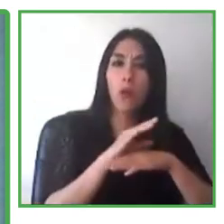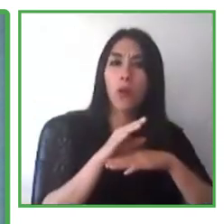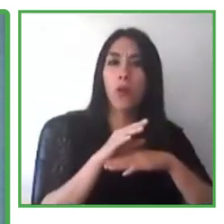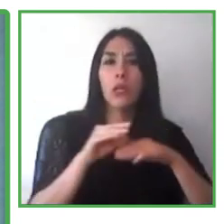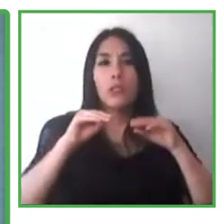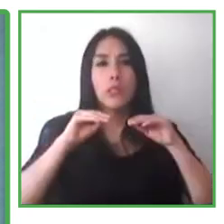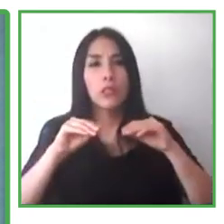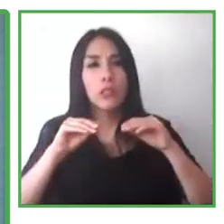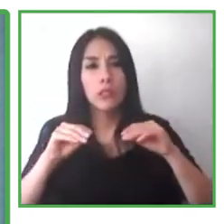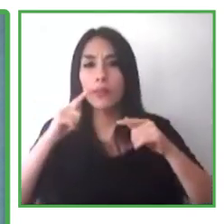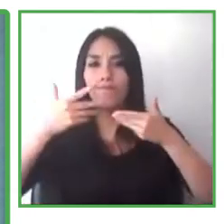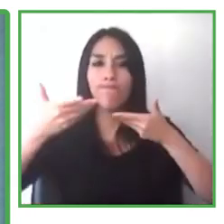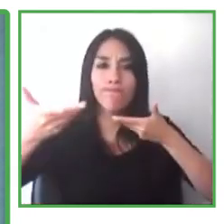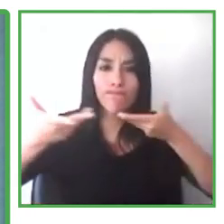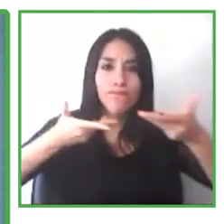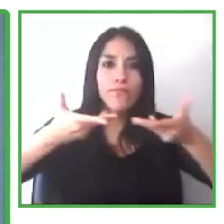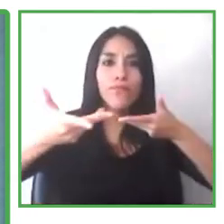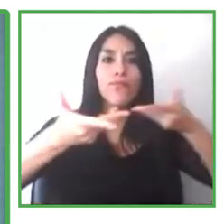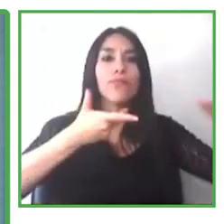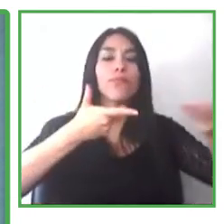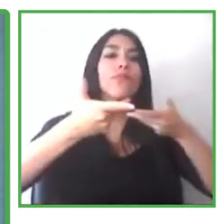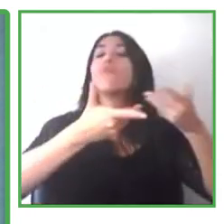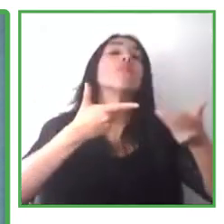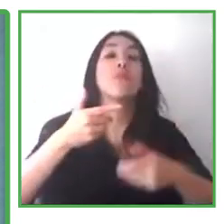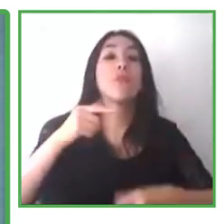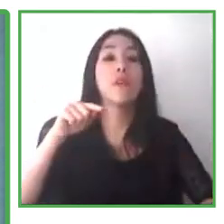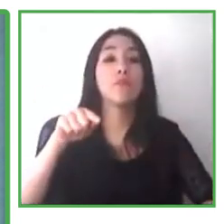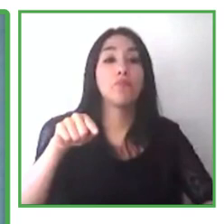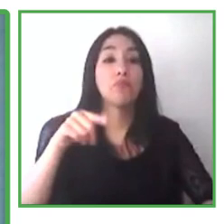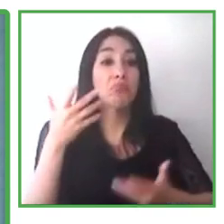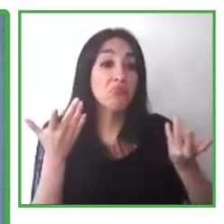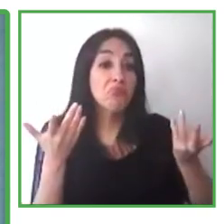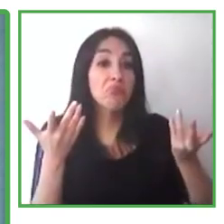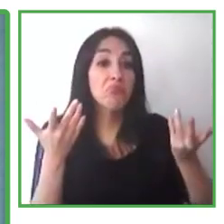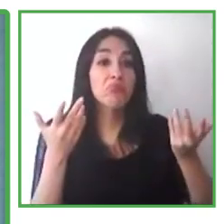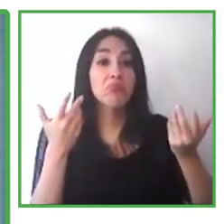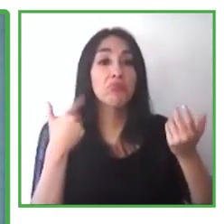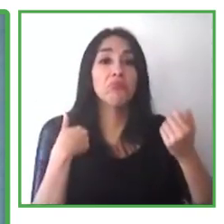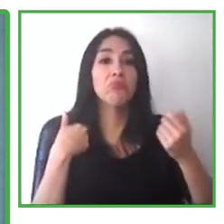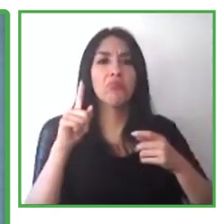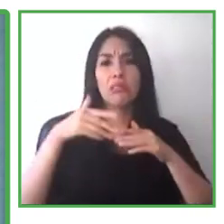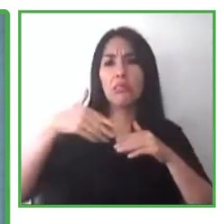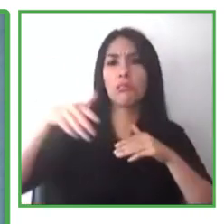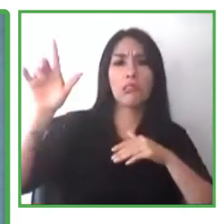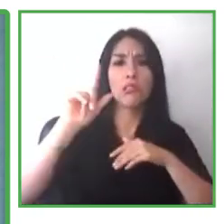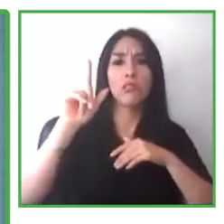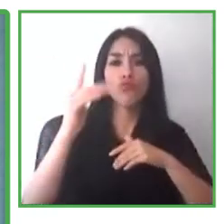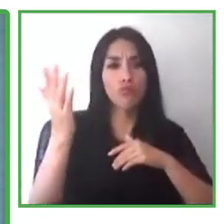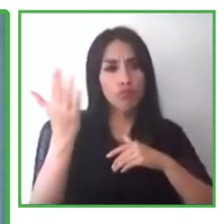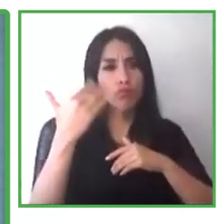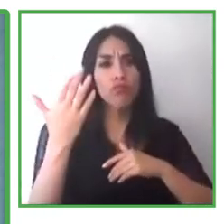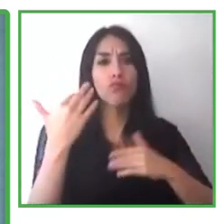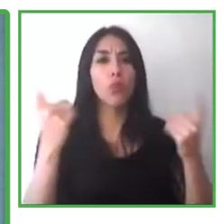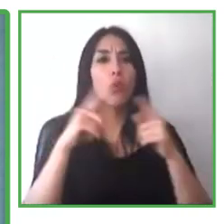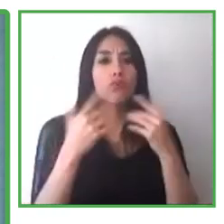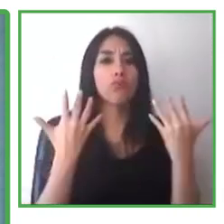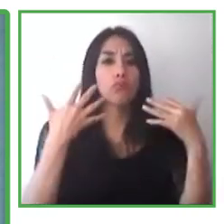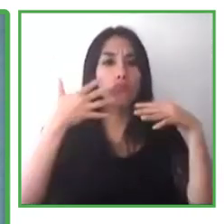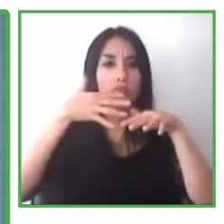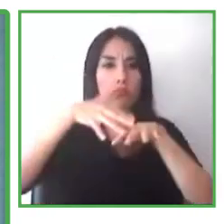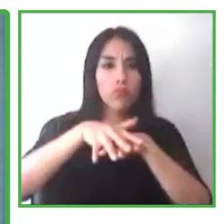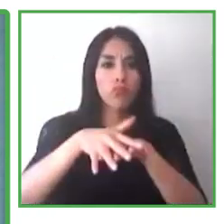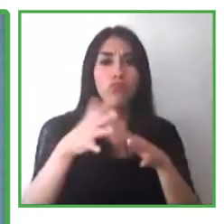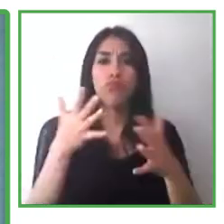our ID and to analyze their competences and talents, in fact. We focus